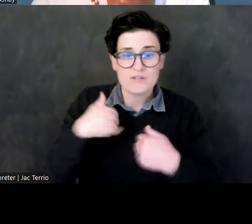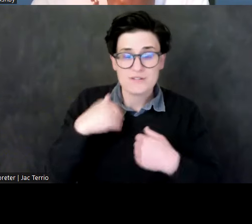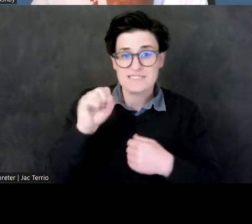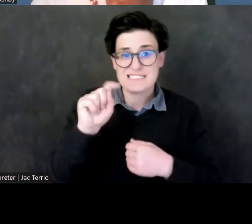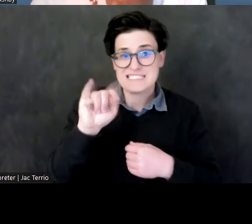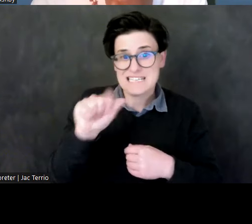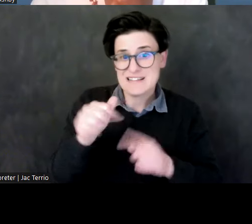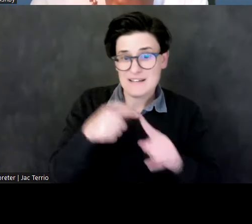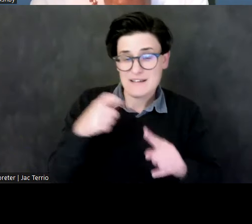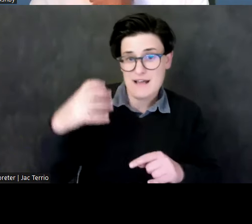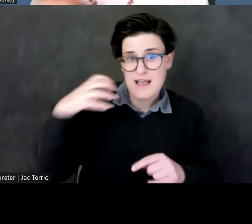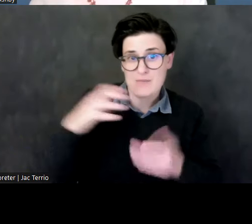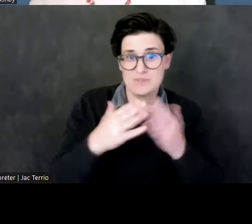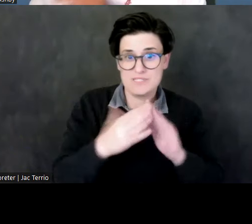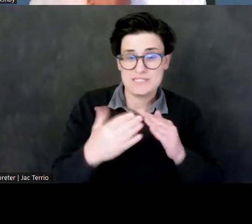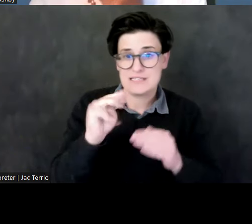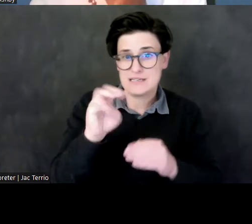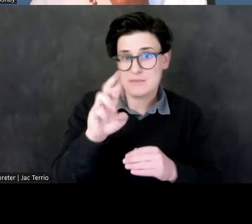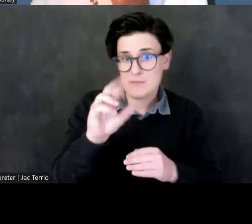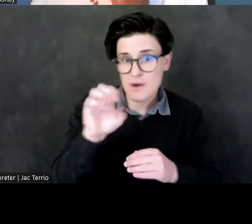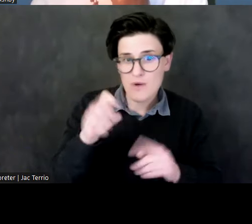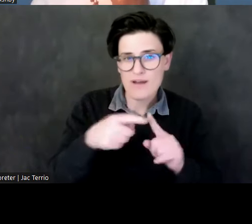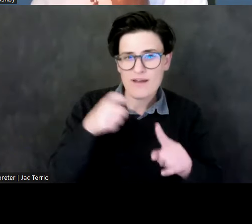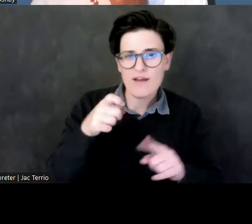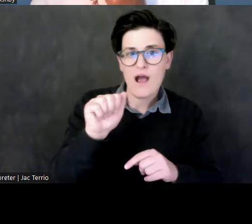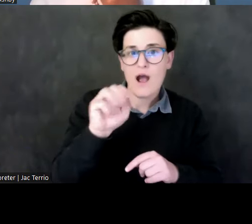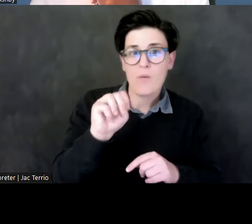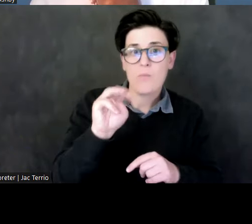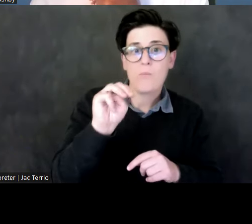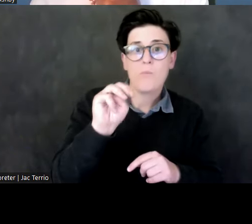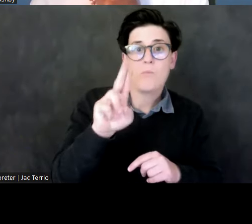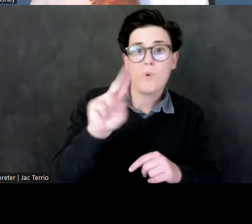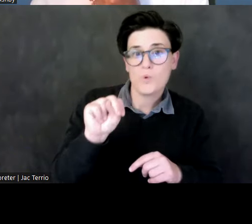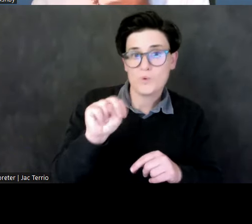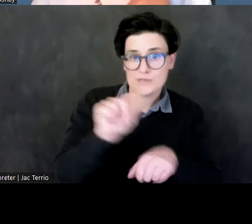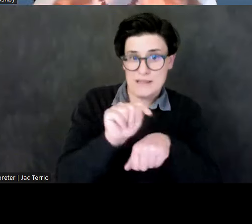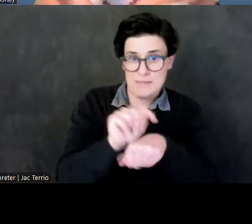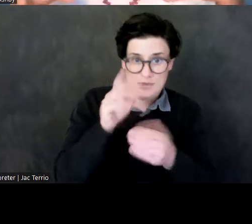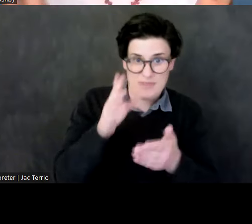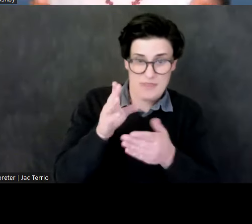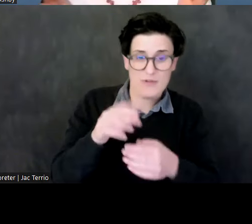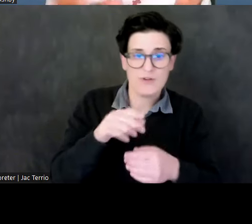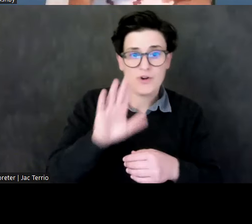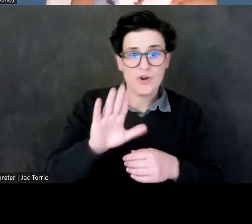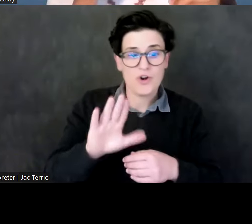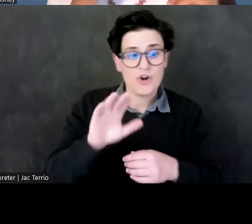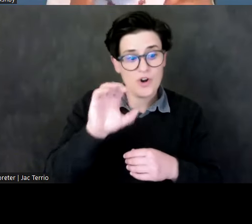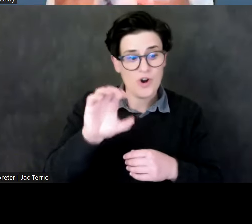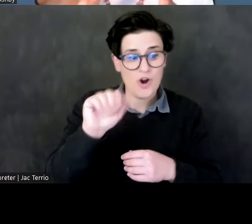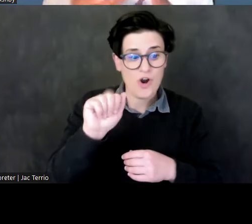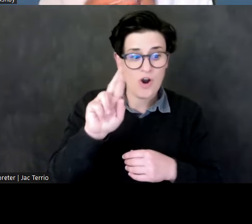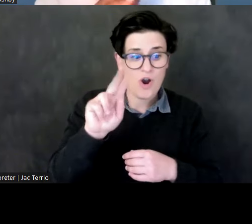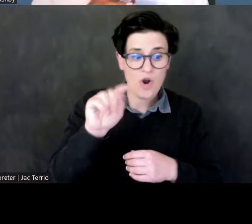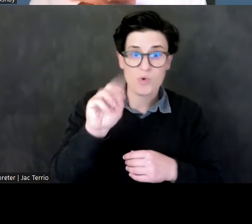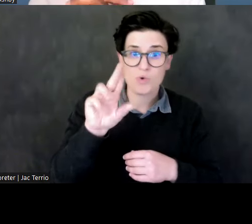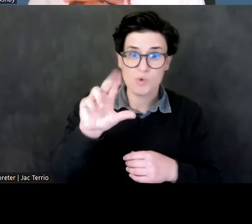city of Meroe from the Amun temple there. Her cartouches, so those circled royal